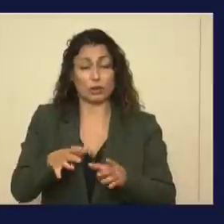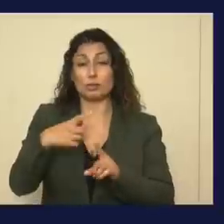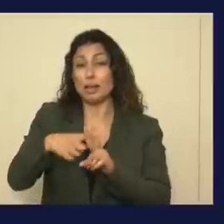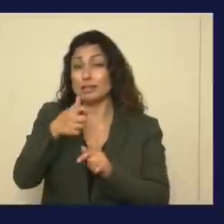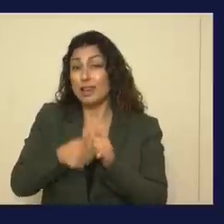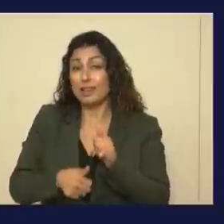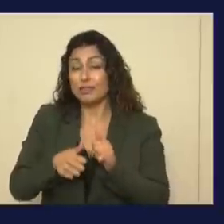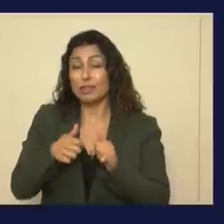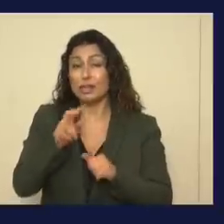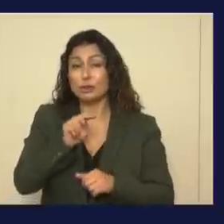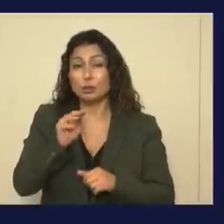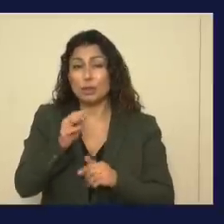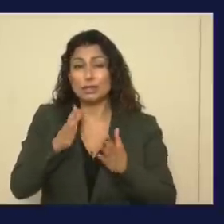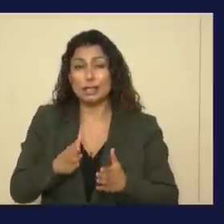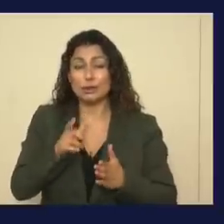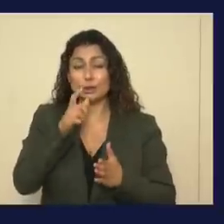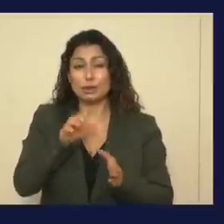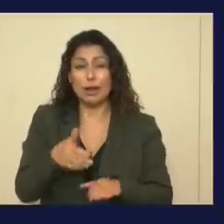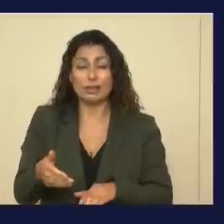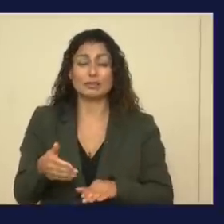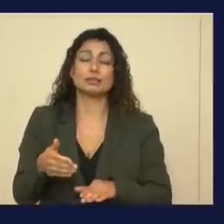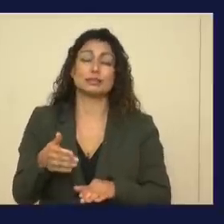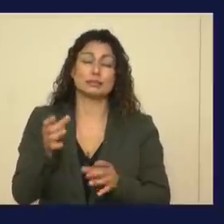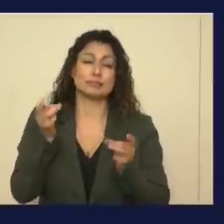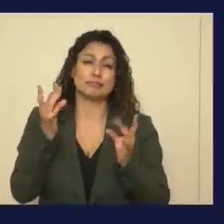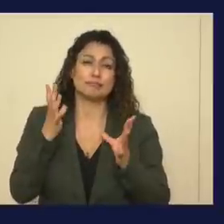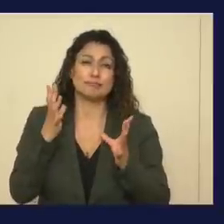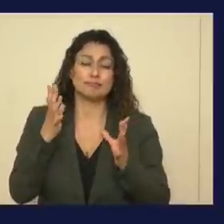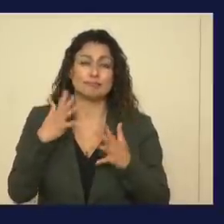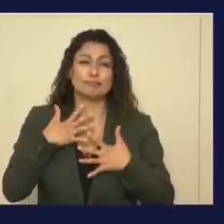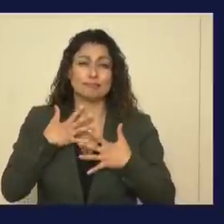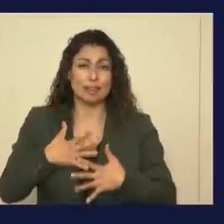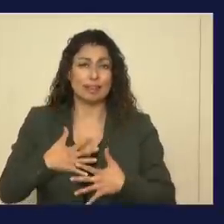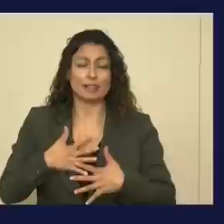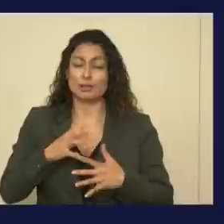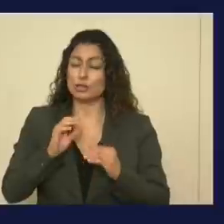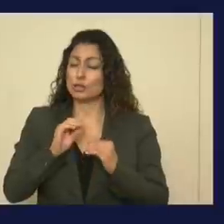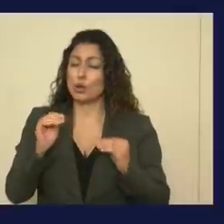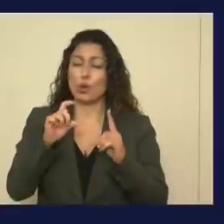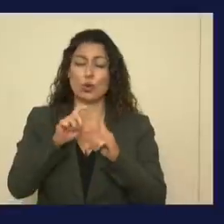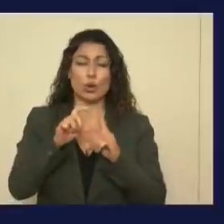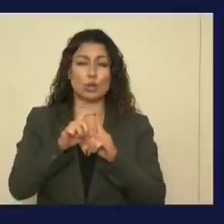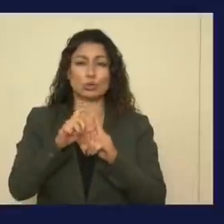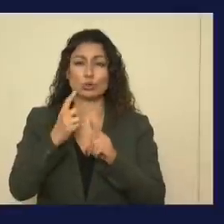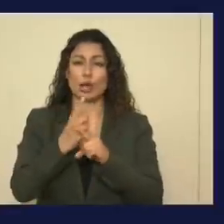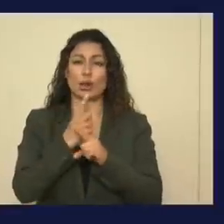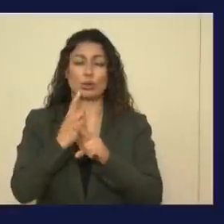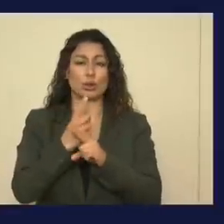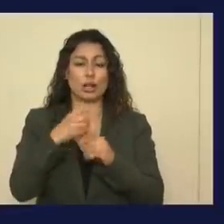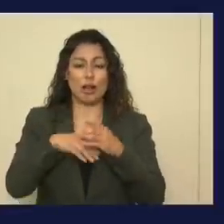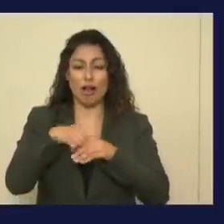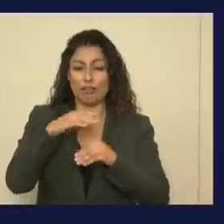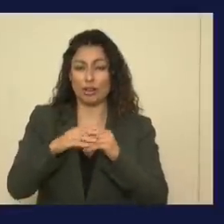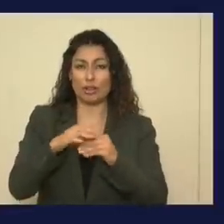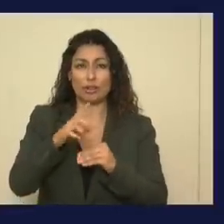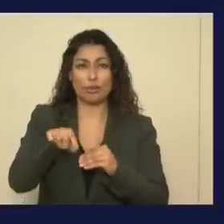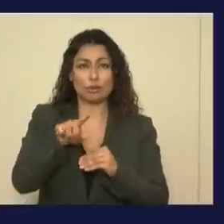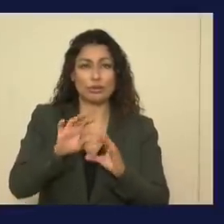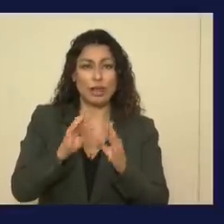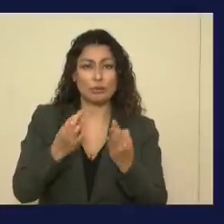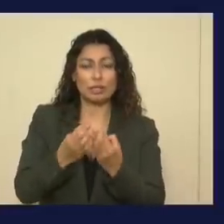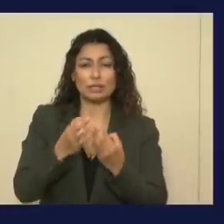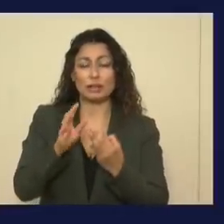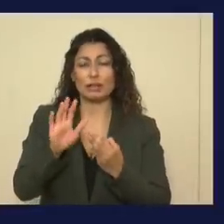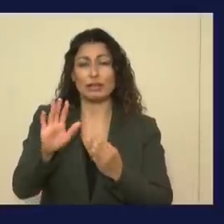we lose is a tragedy. And there are no words to adequately comfort their families and their